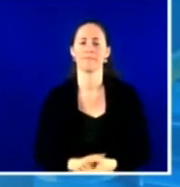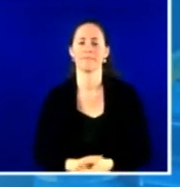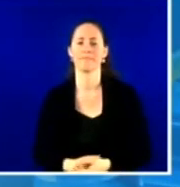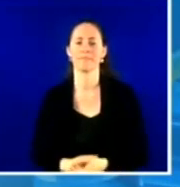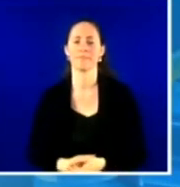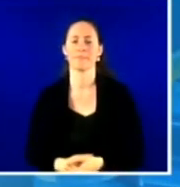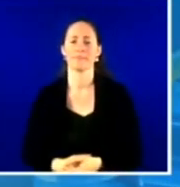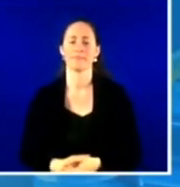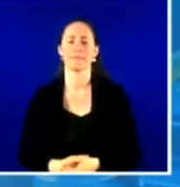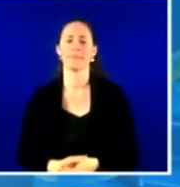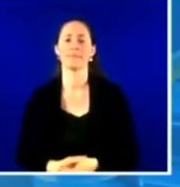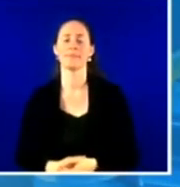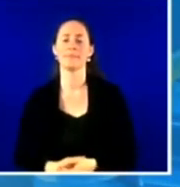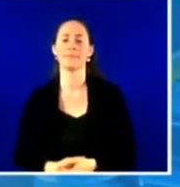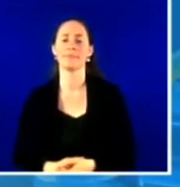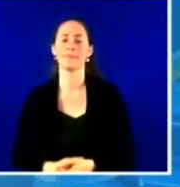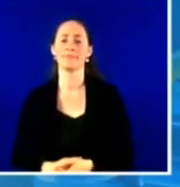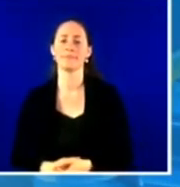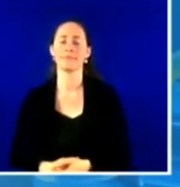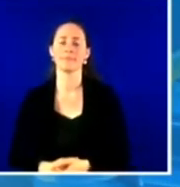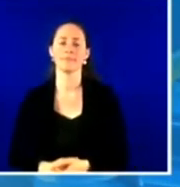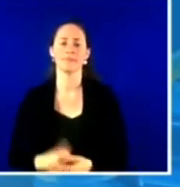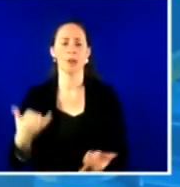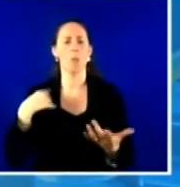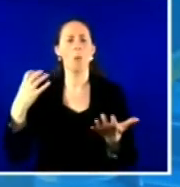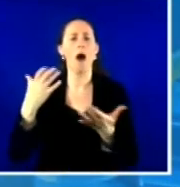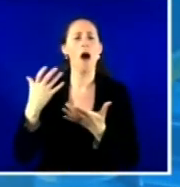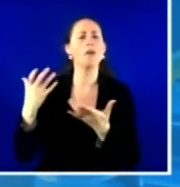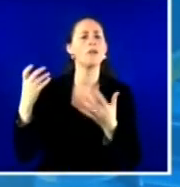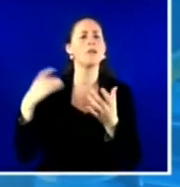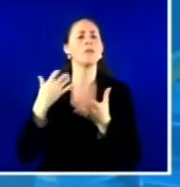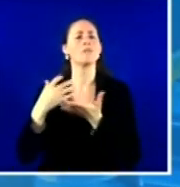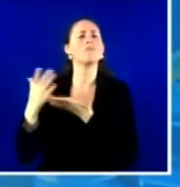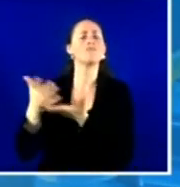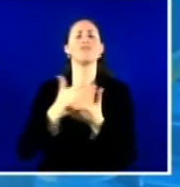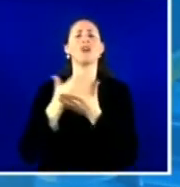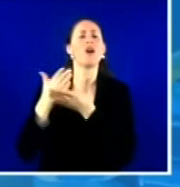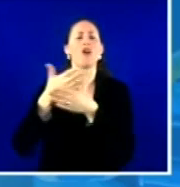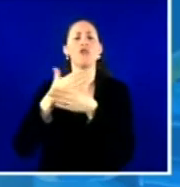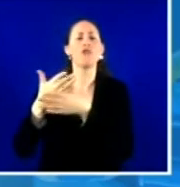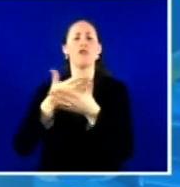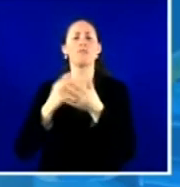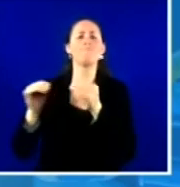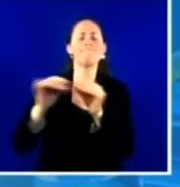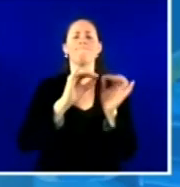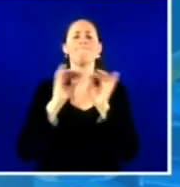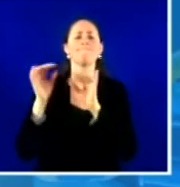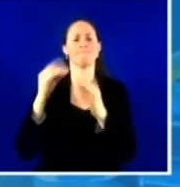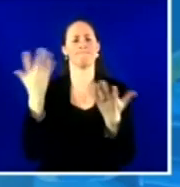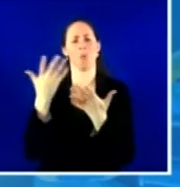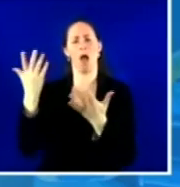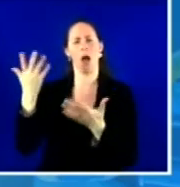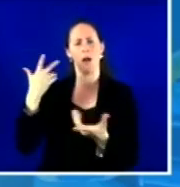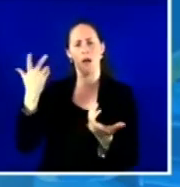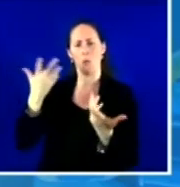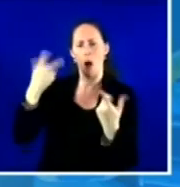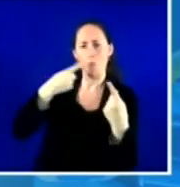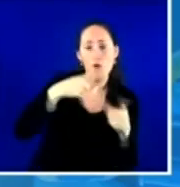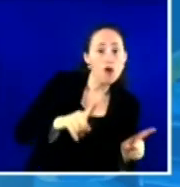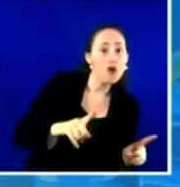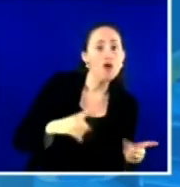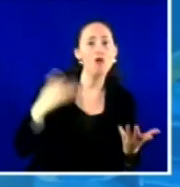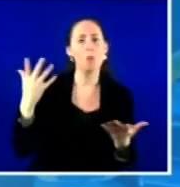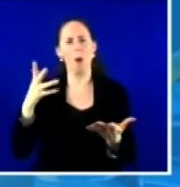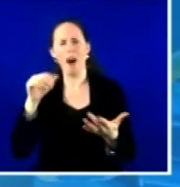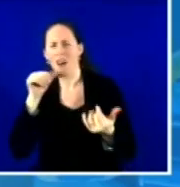another, and we're practicing internal medicine physician as well. What's working? Also, where we see persistent challenges and just try to solve for them together.